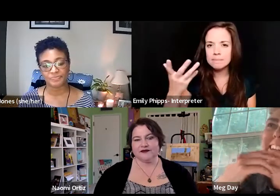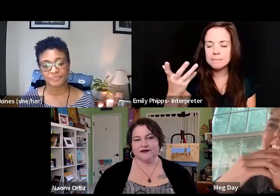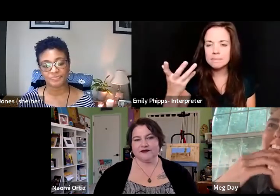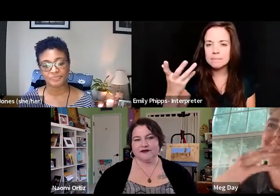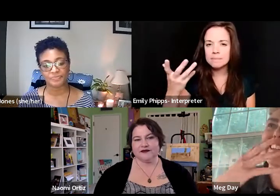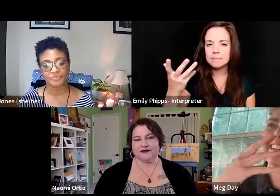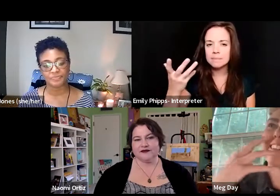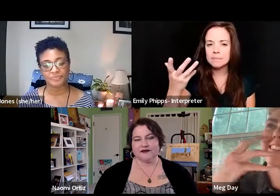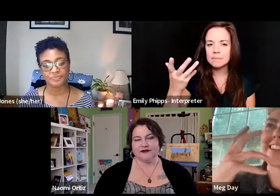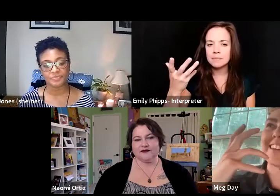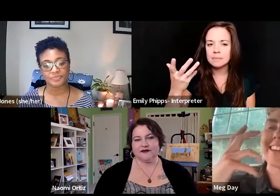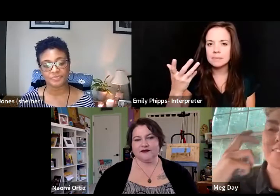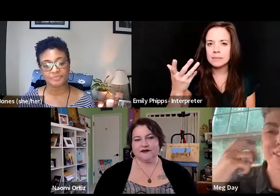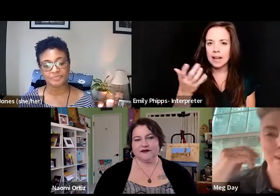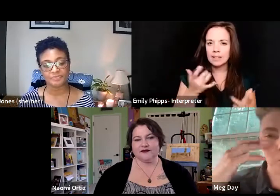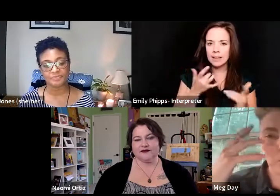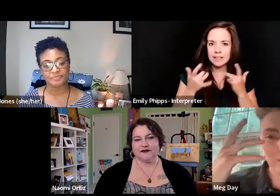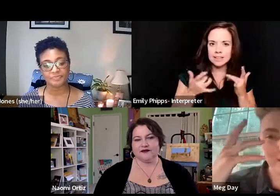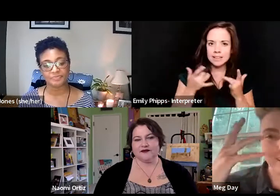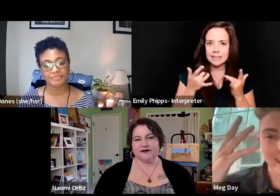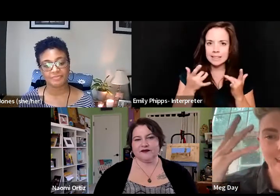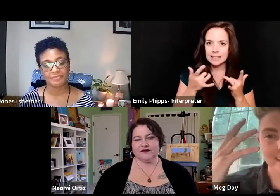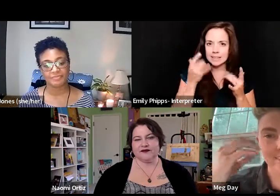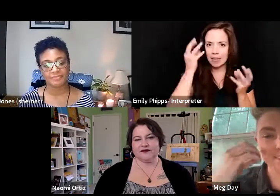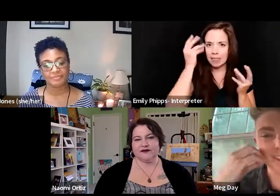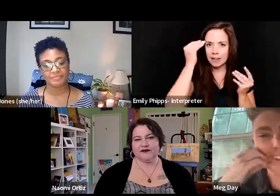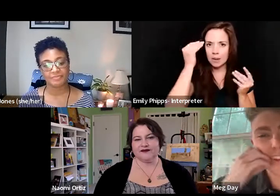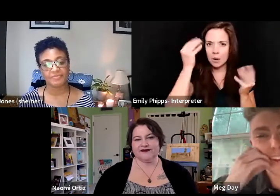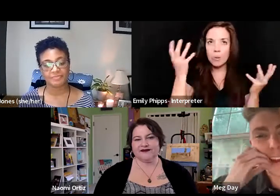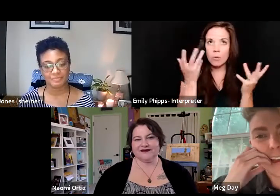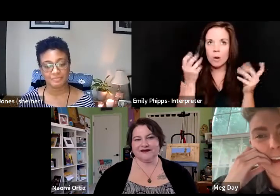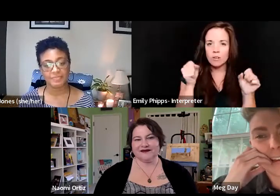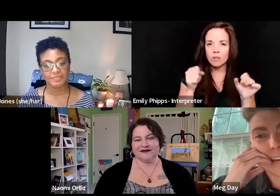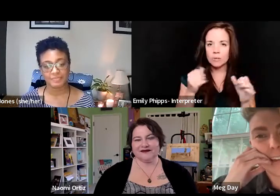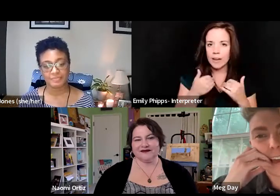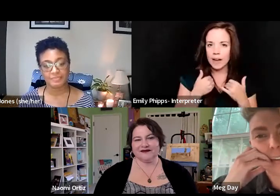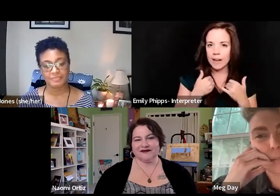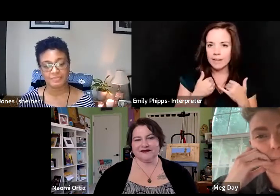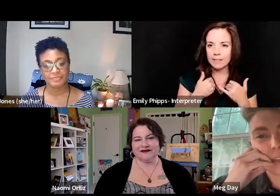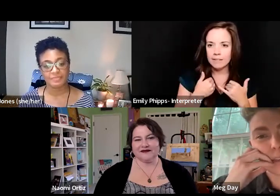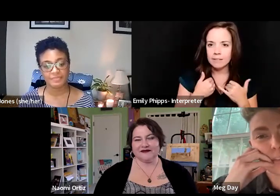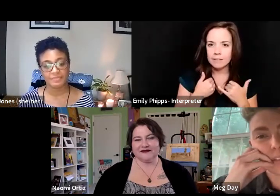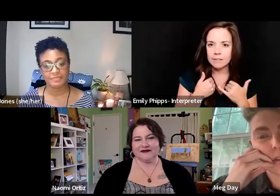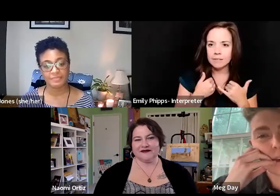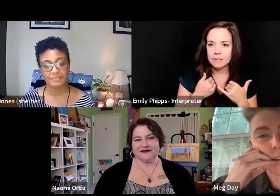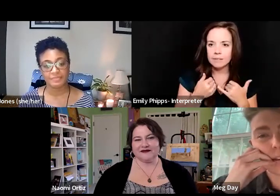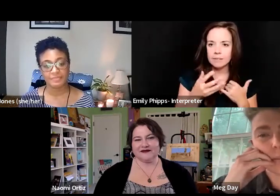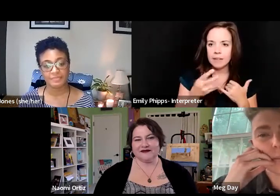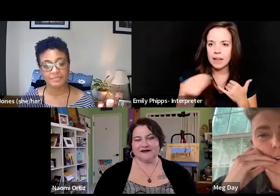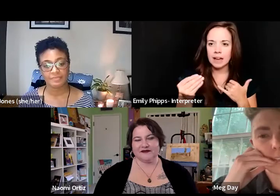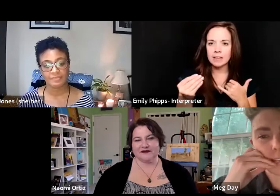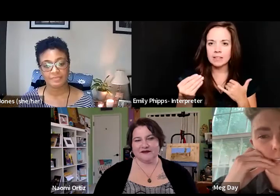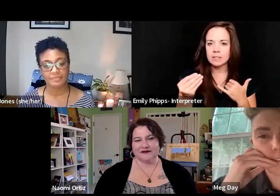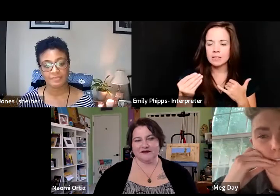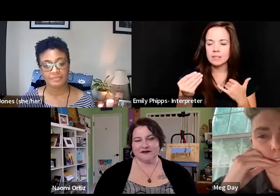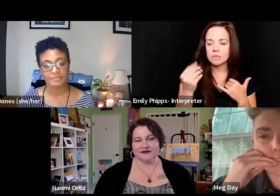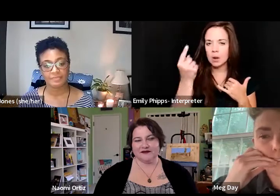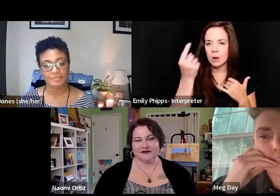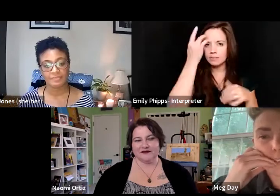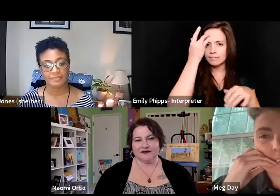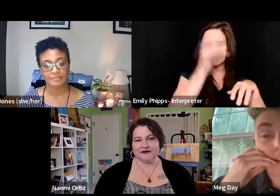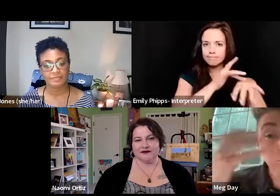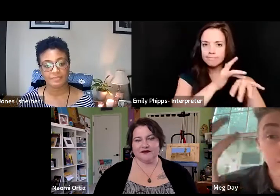like I get a little giddy thinking of it, like what we could have, uh, and, and we're so hung up on, like,